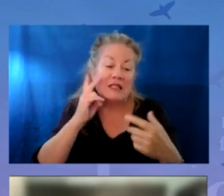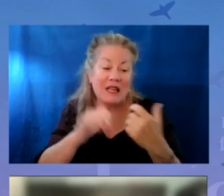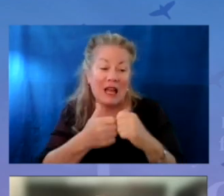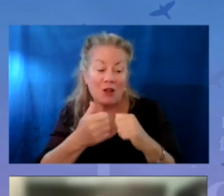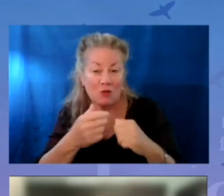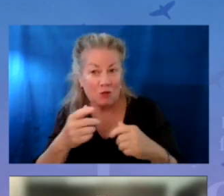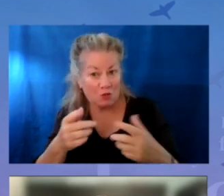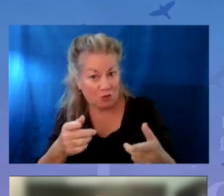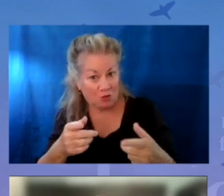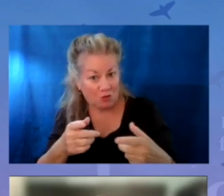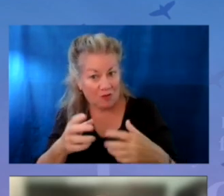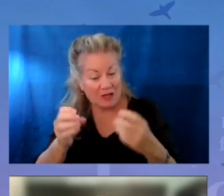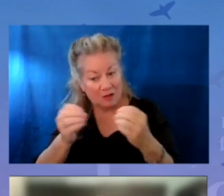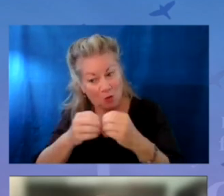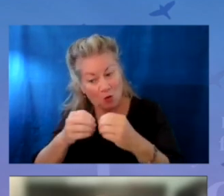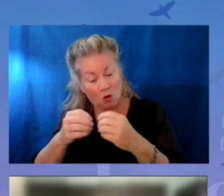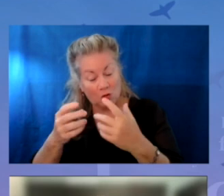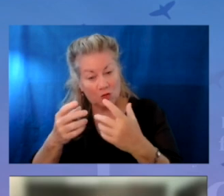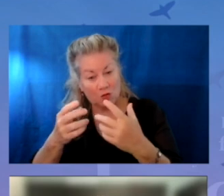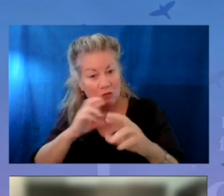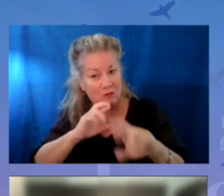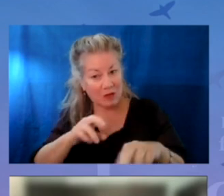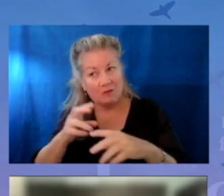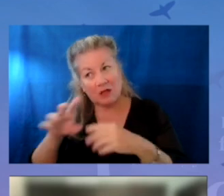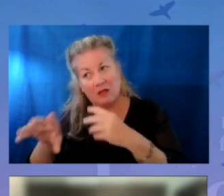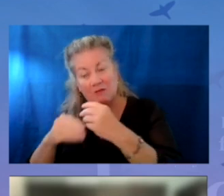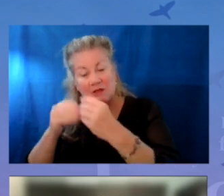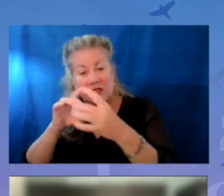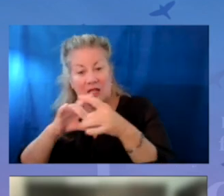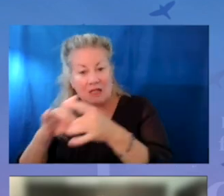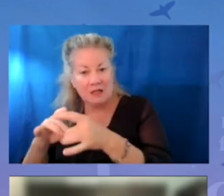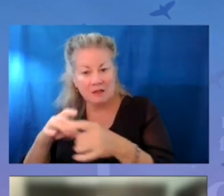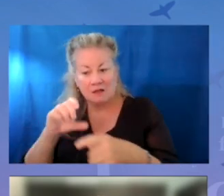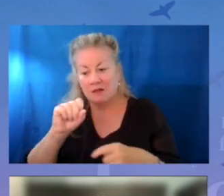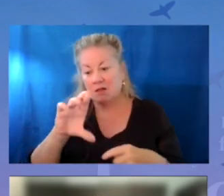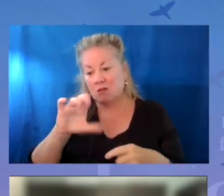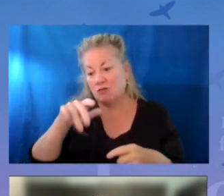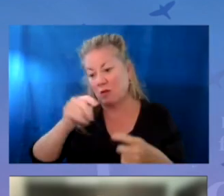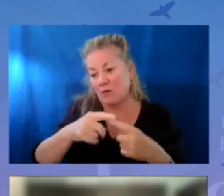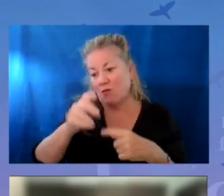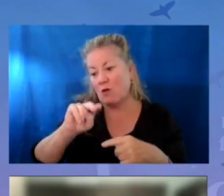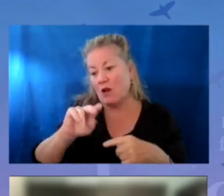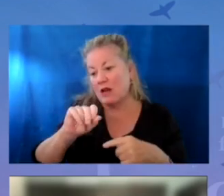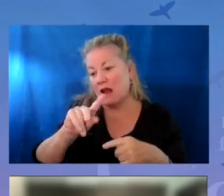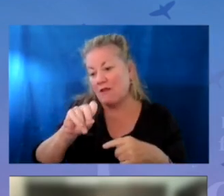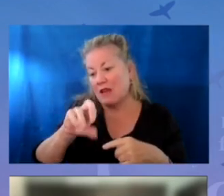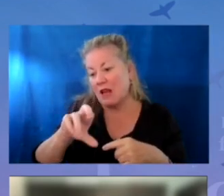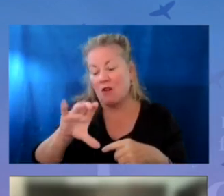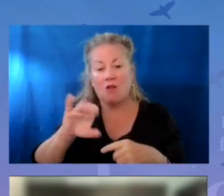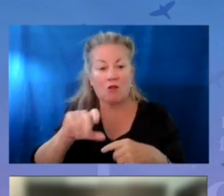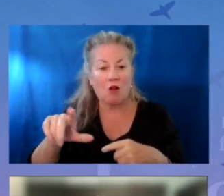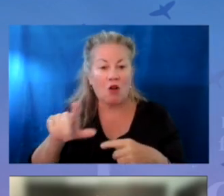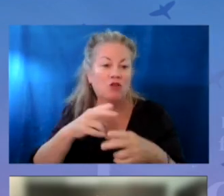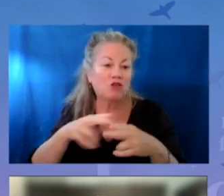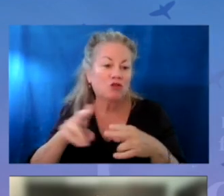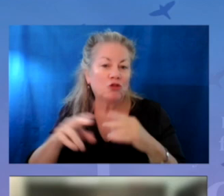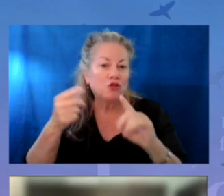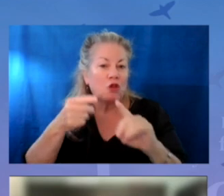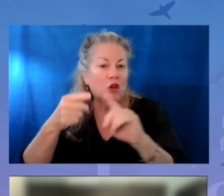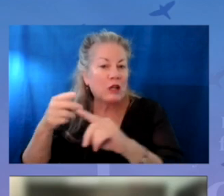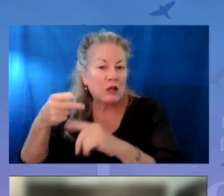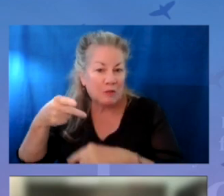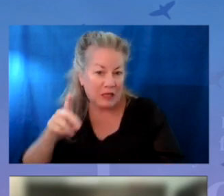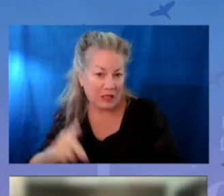was needed, then connect them or refer them. We supported schools with scripts for Navigator calls and short and